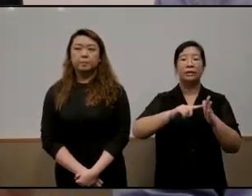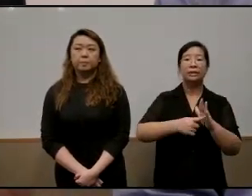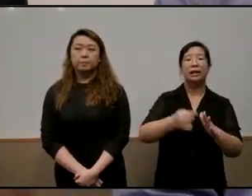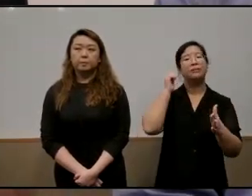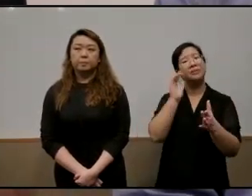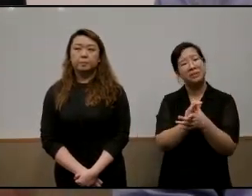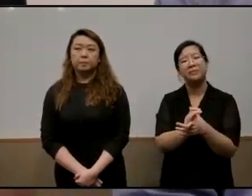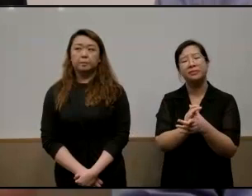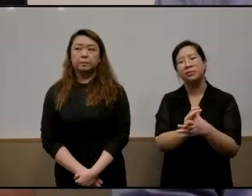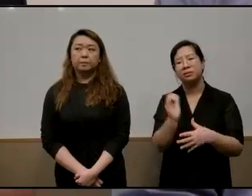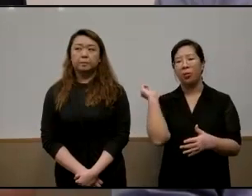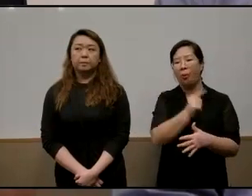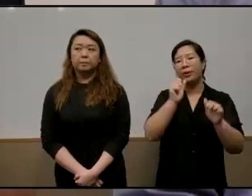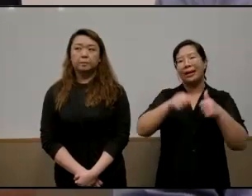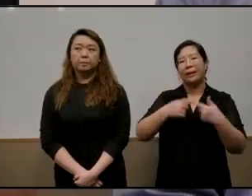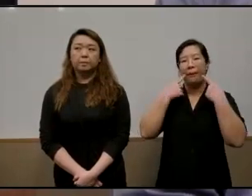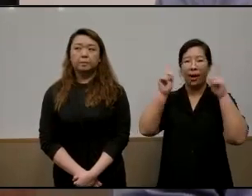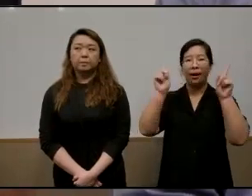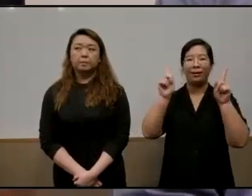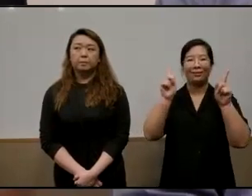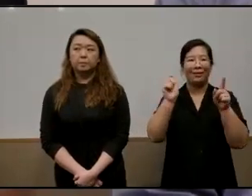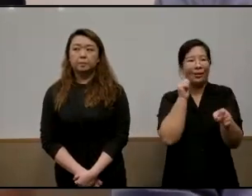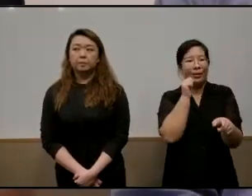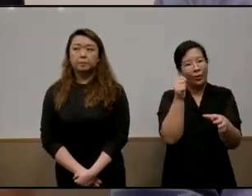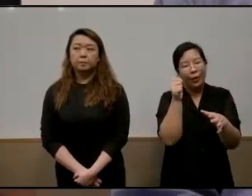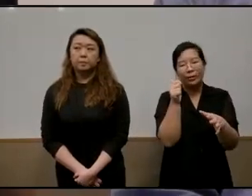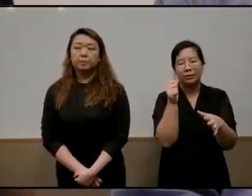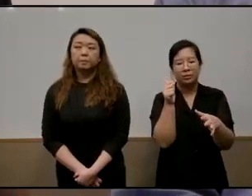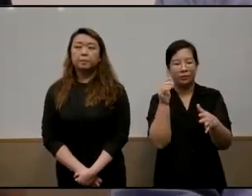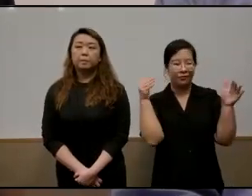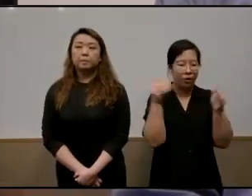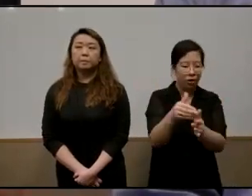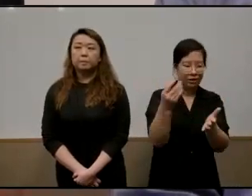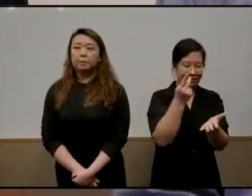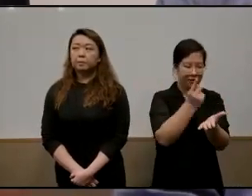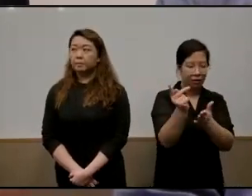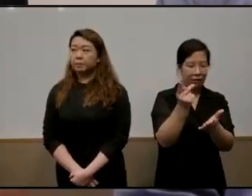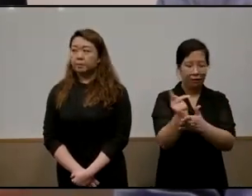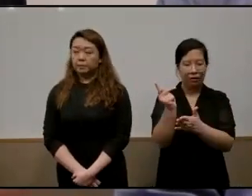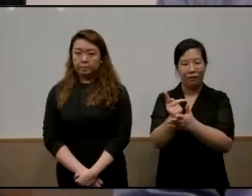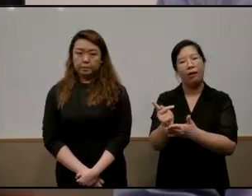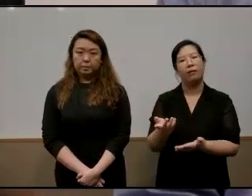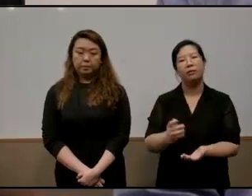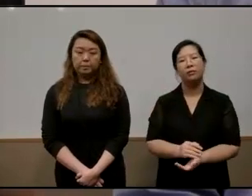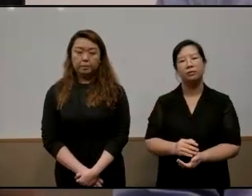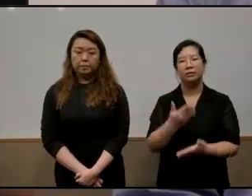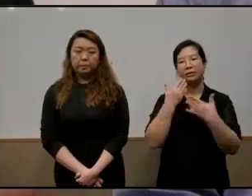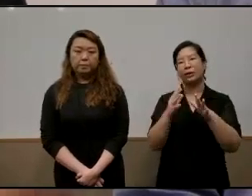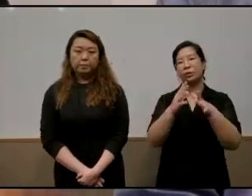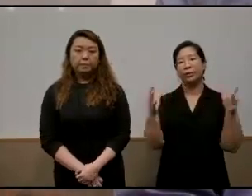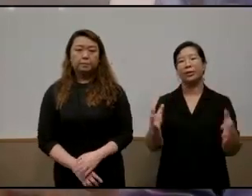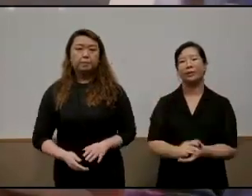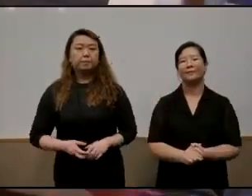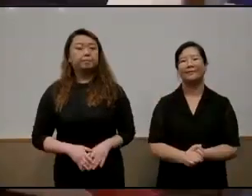that every one of us can be successful rather than destined for failure just because of your place of birth thank you very much